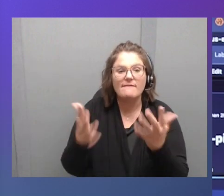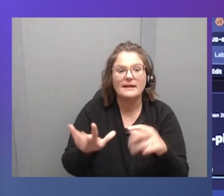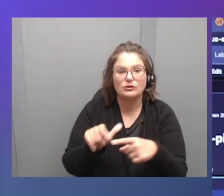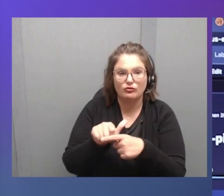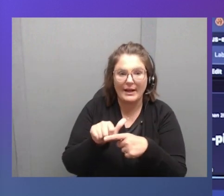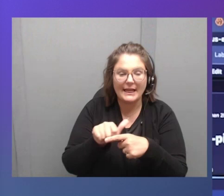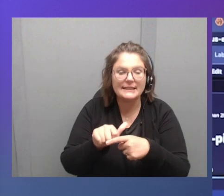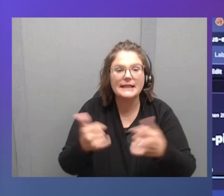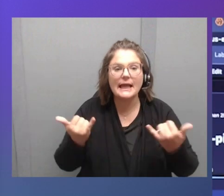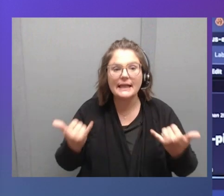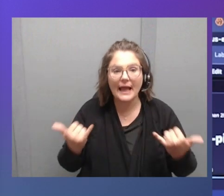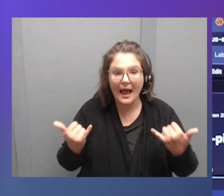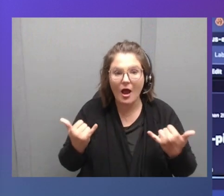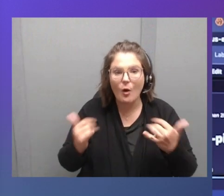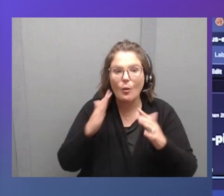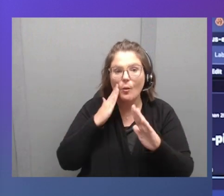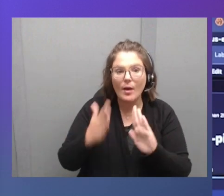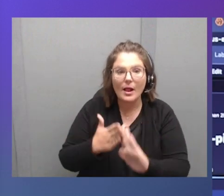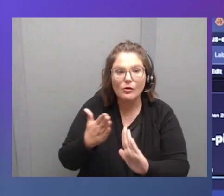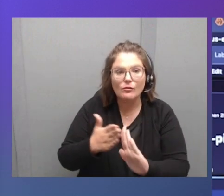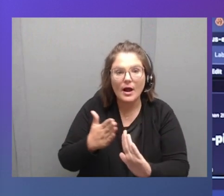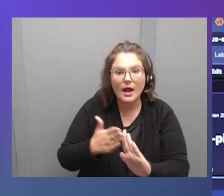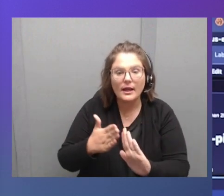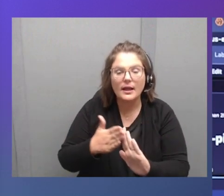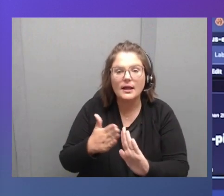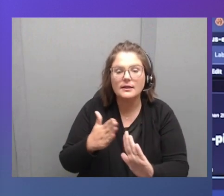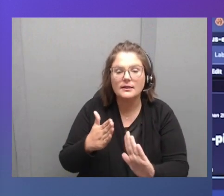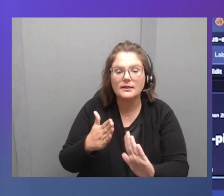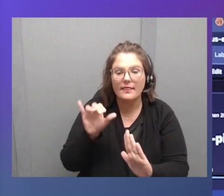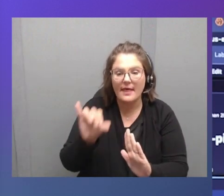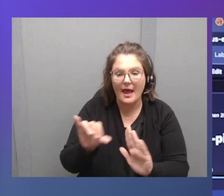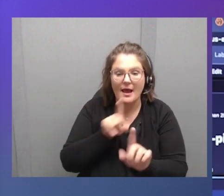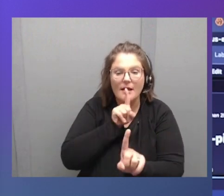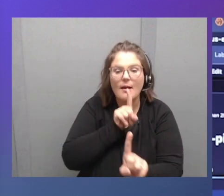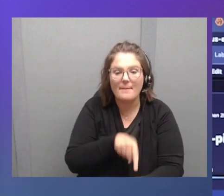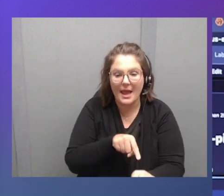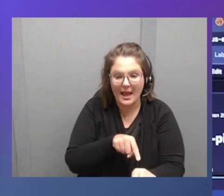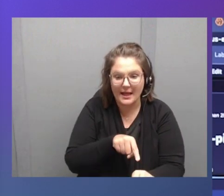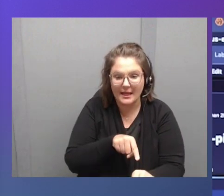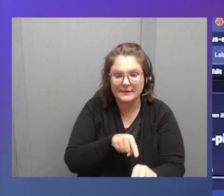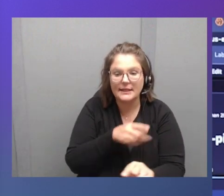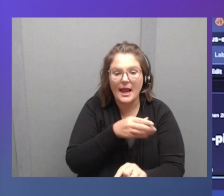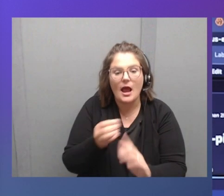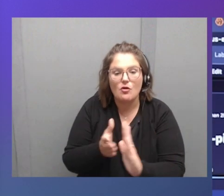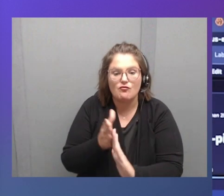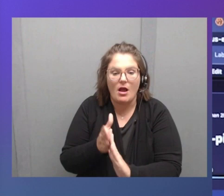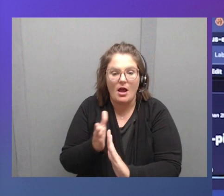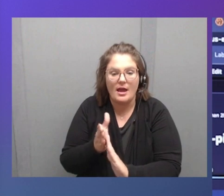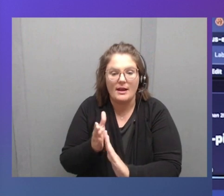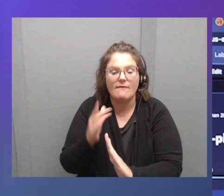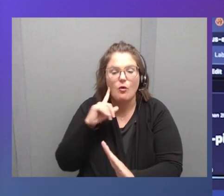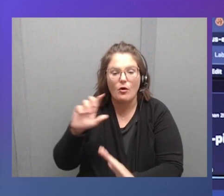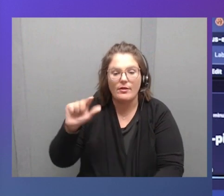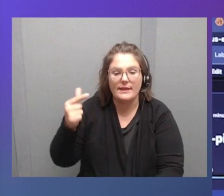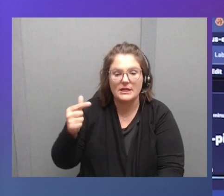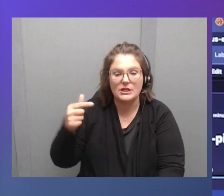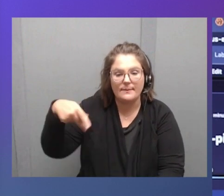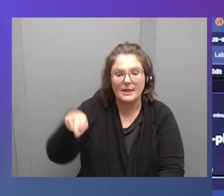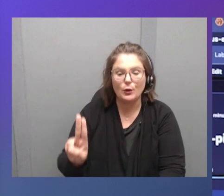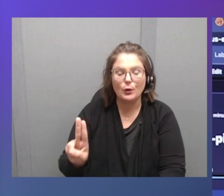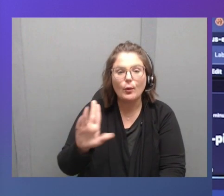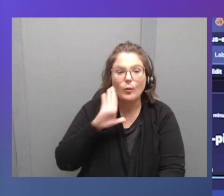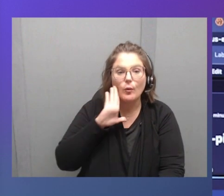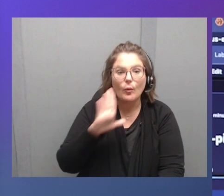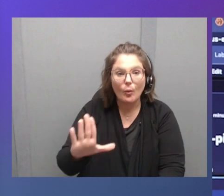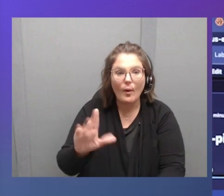to run our model. So I need to just run that command, run the inference on the GPU. Okay. What that is going to do is it's actually going to look at